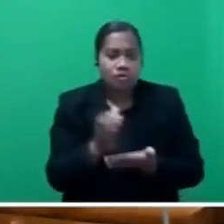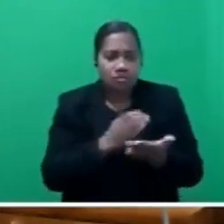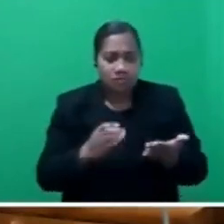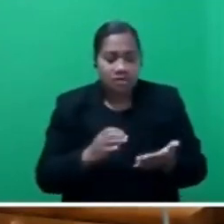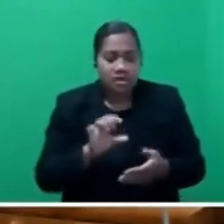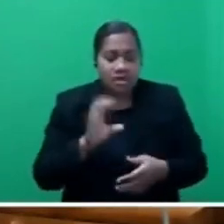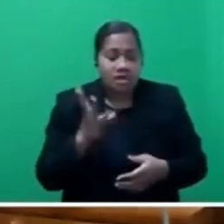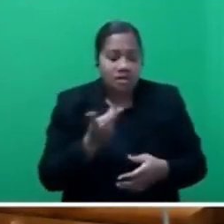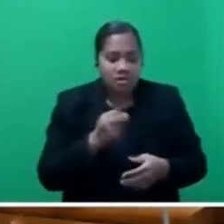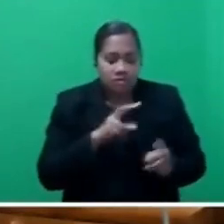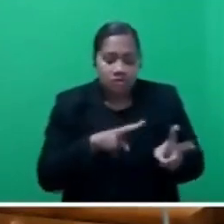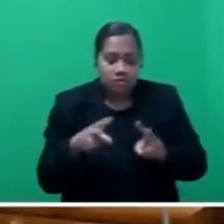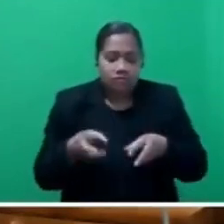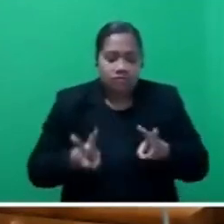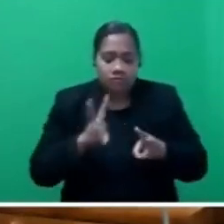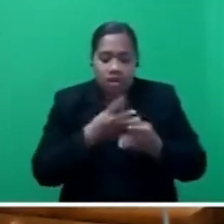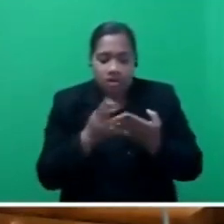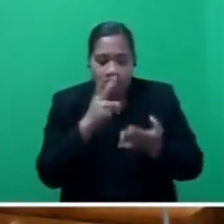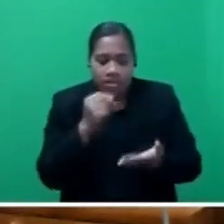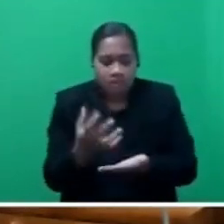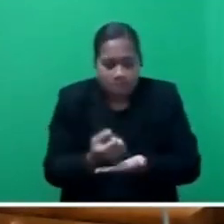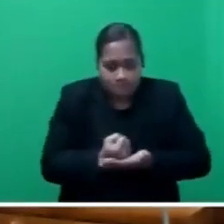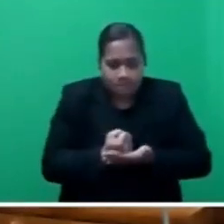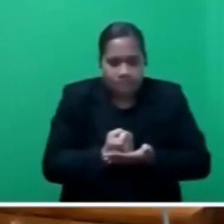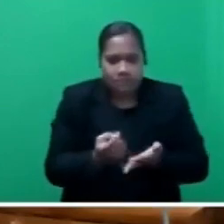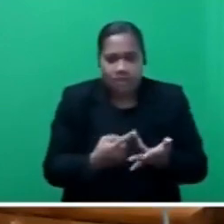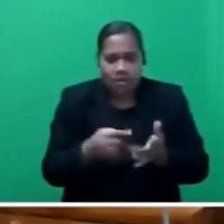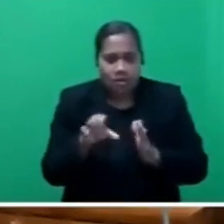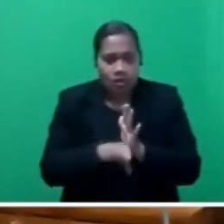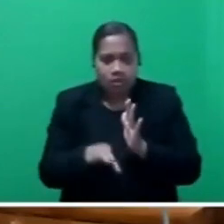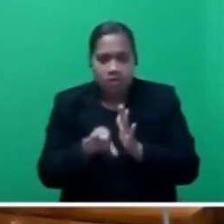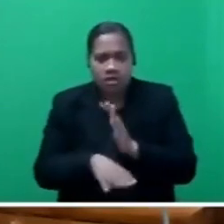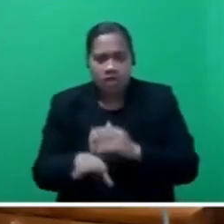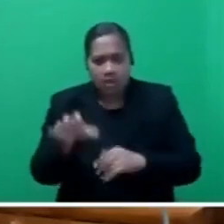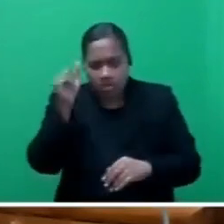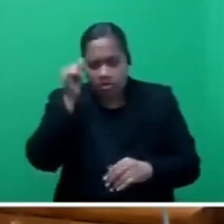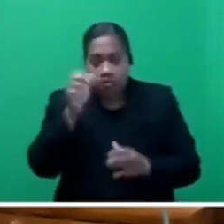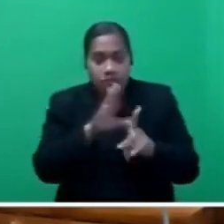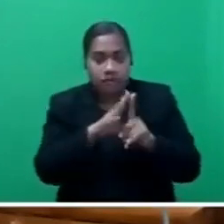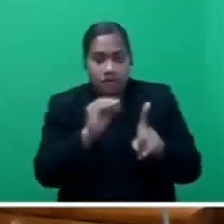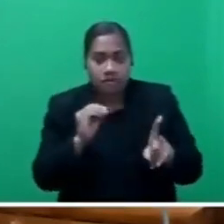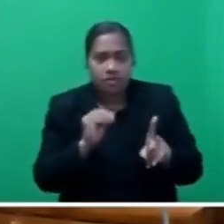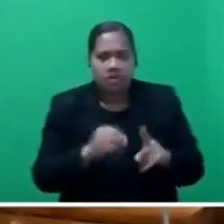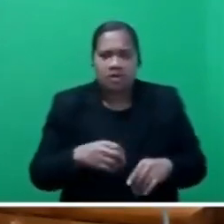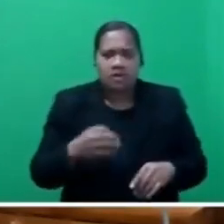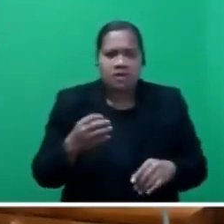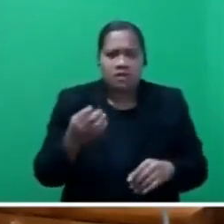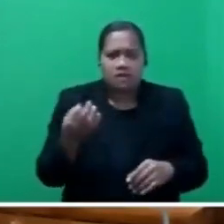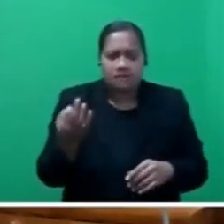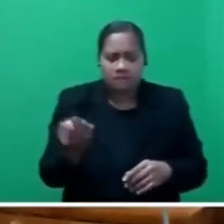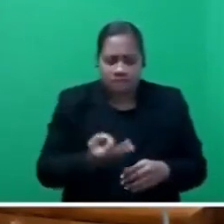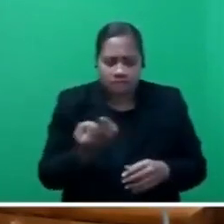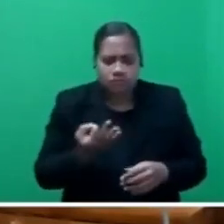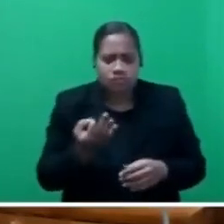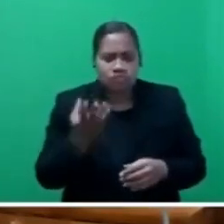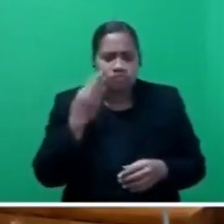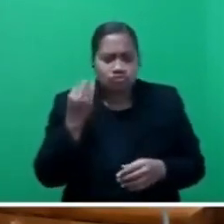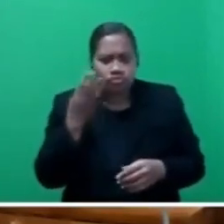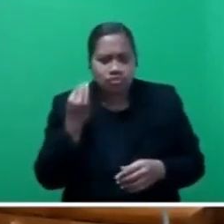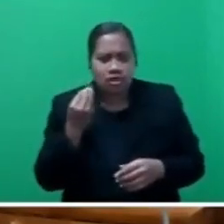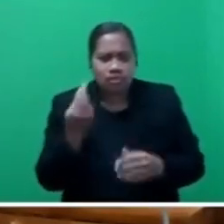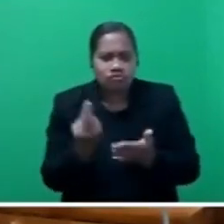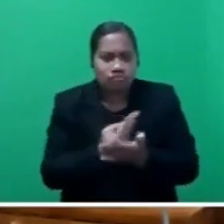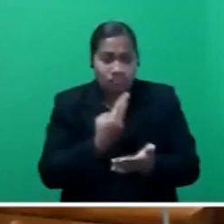costs. And I note, for example, zero rating of flour, sugar, rice, to name a few.